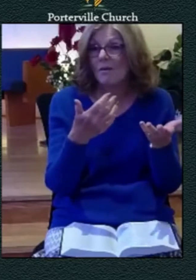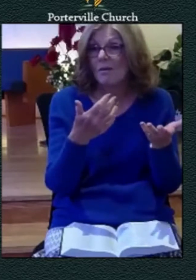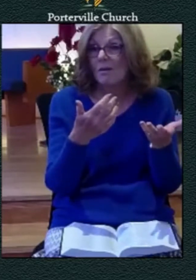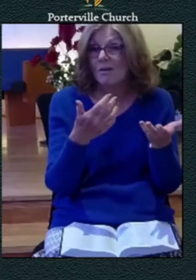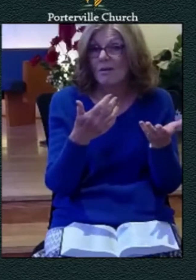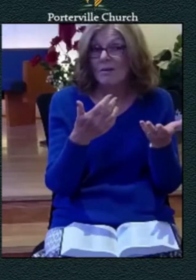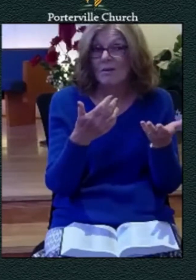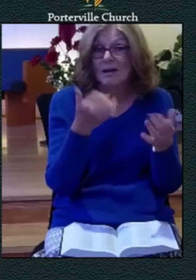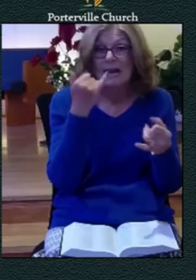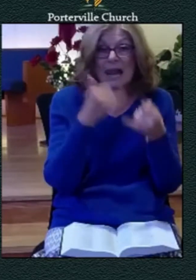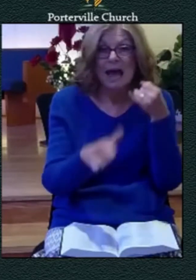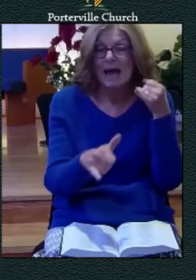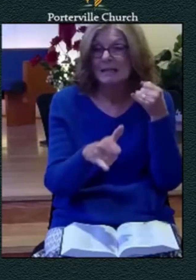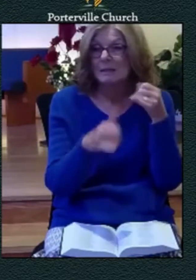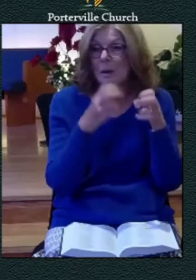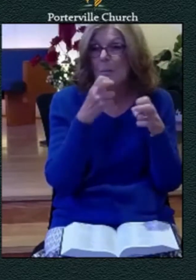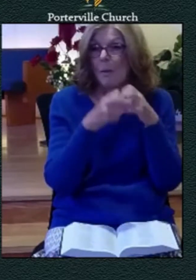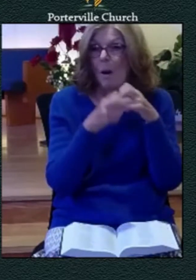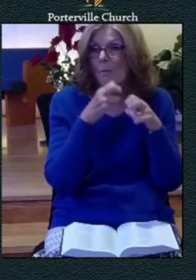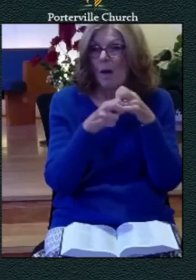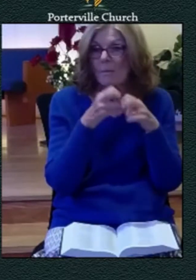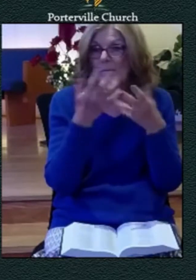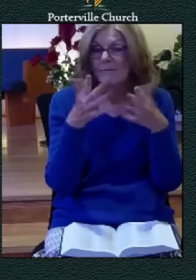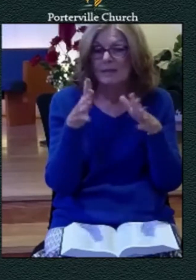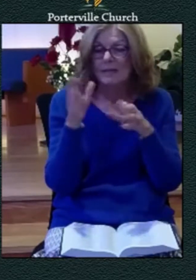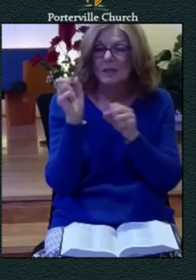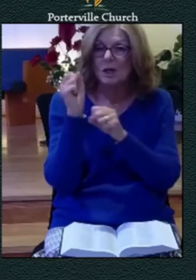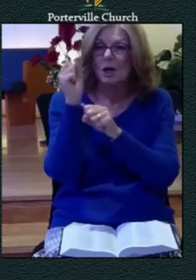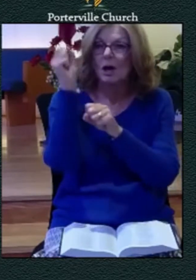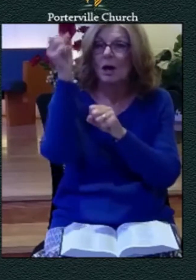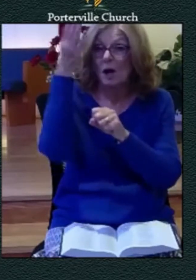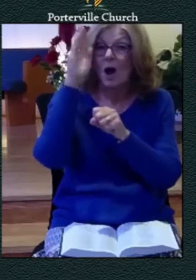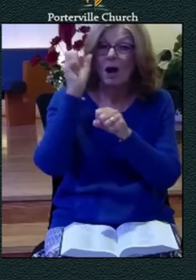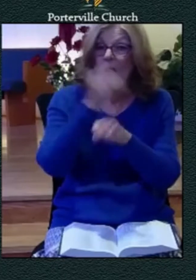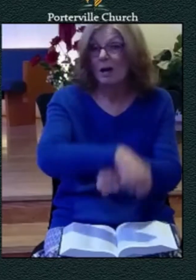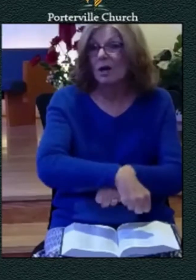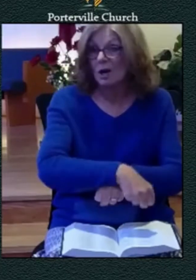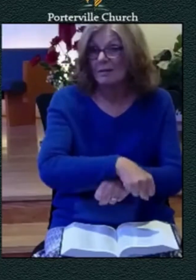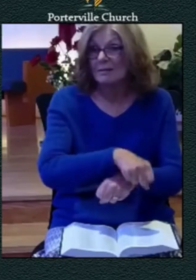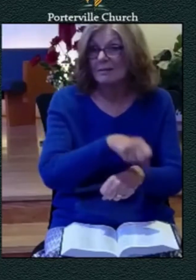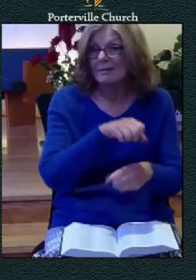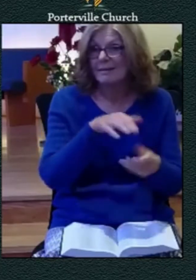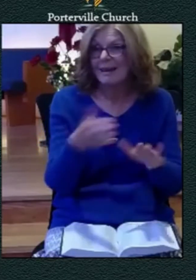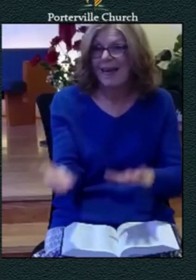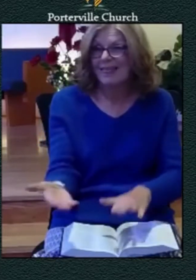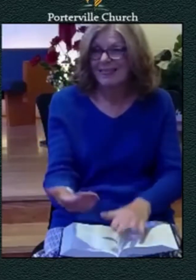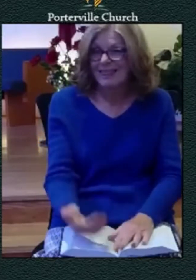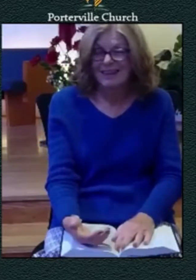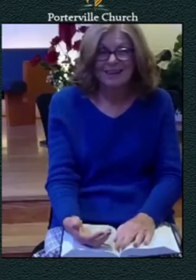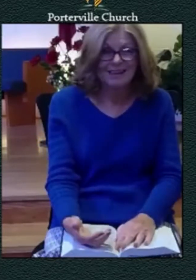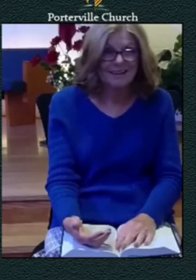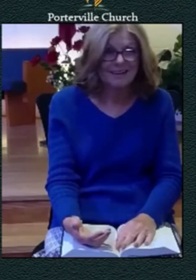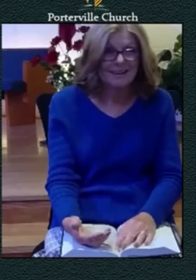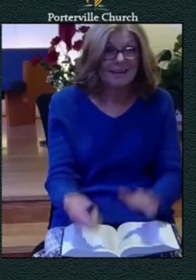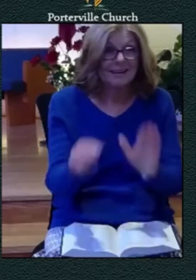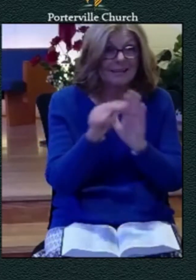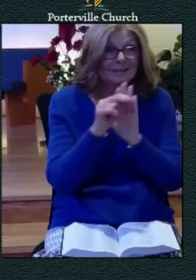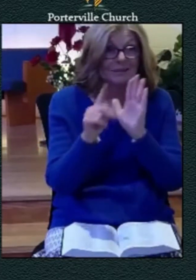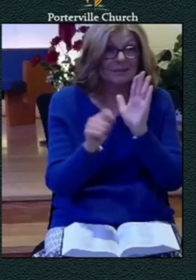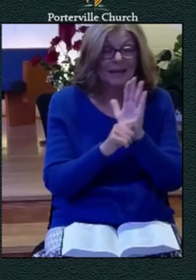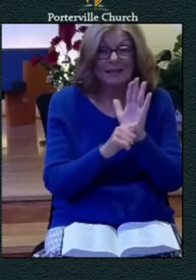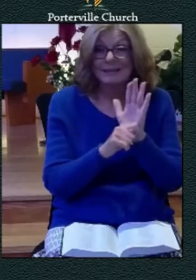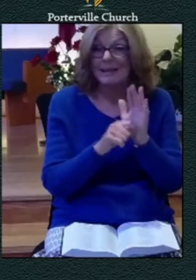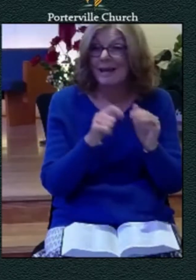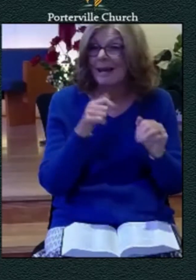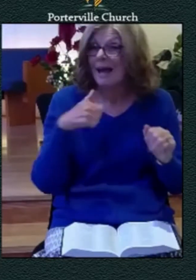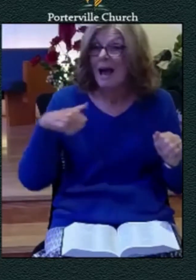conquered it he conquered it what does the new testament tell us that as christians we need not